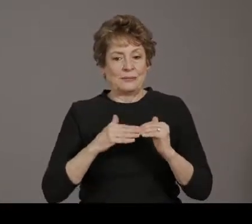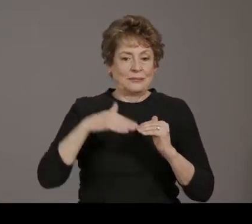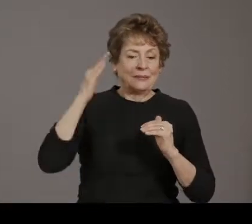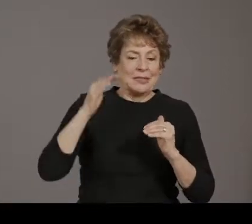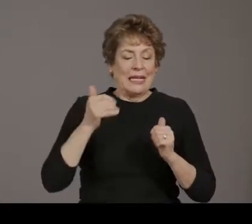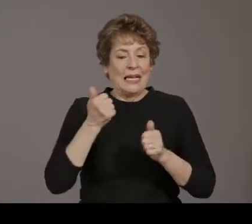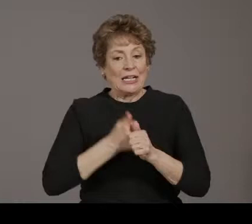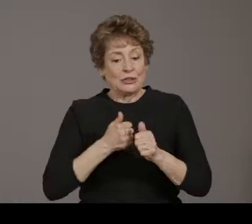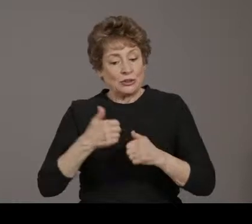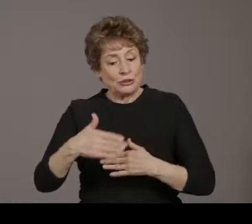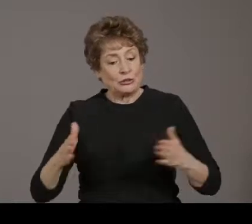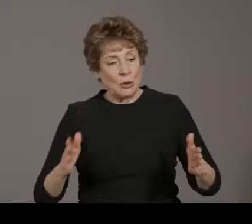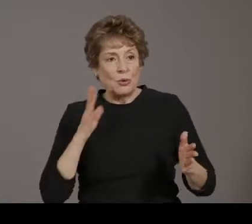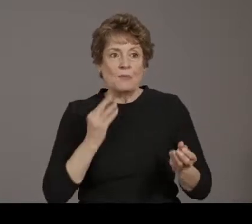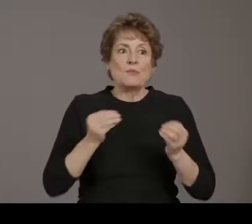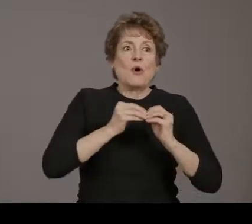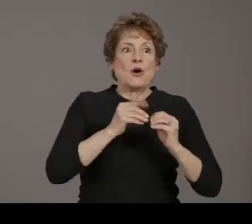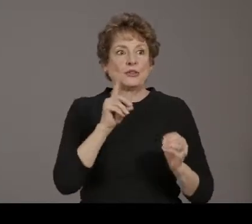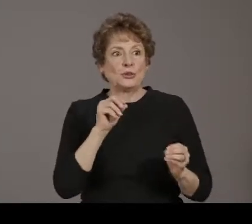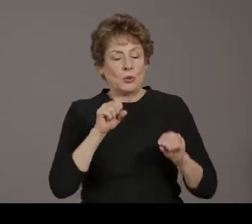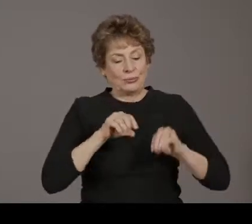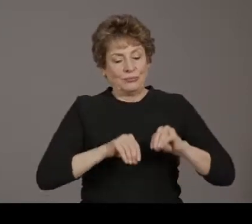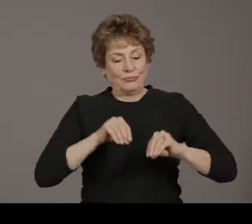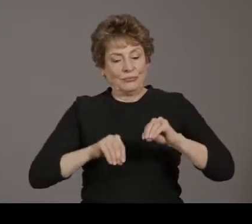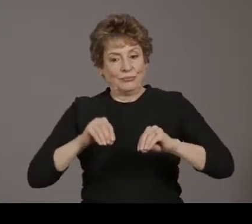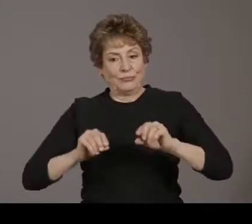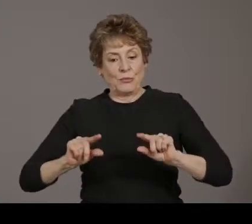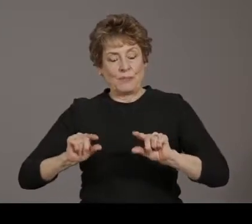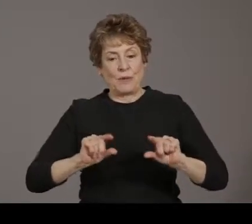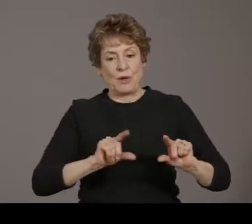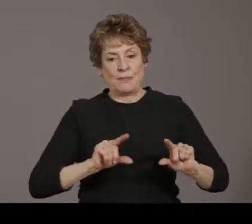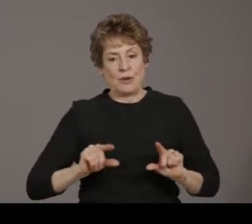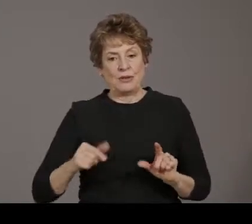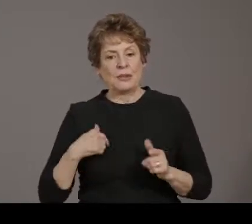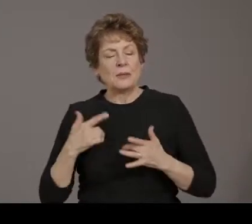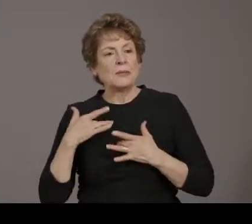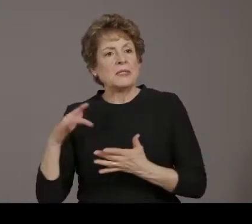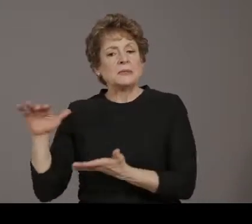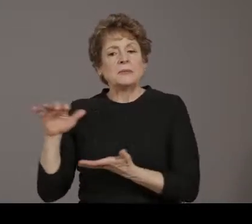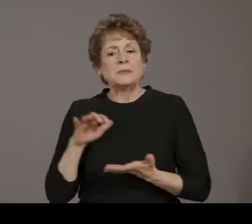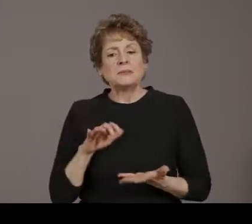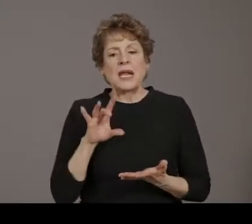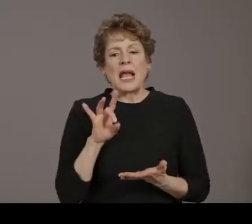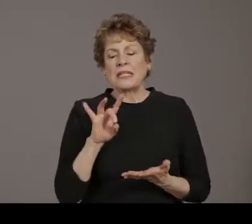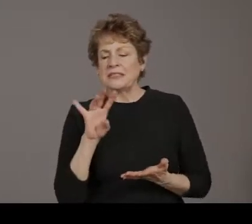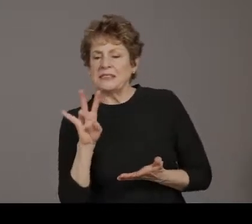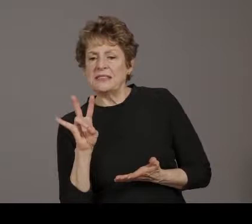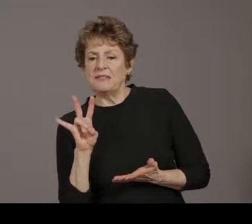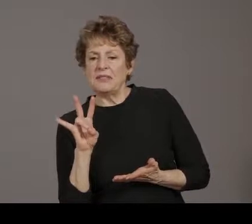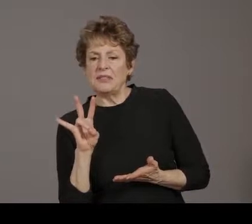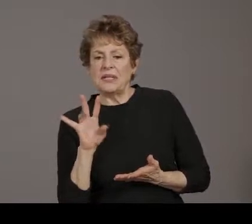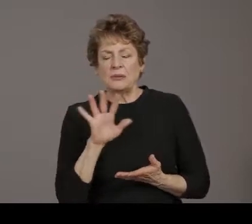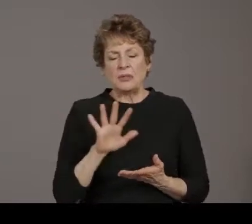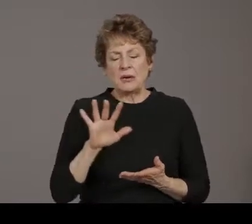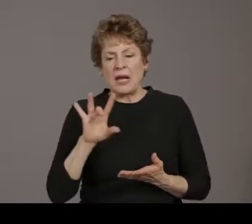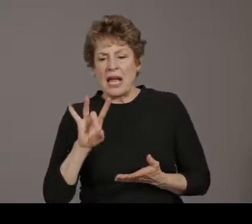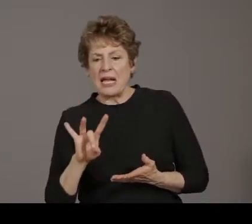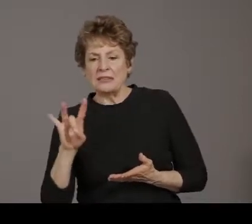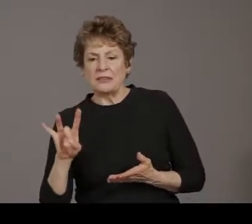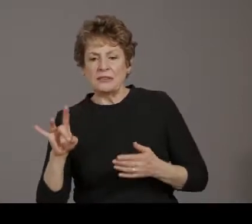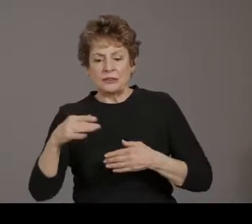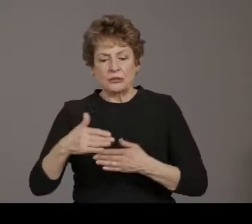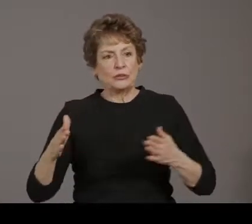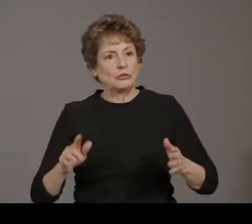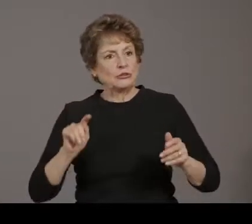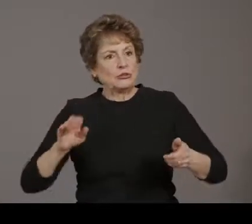before we were getting about 87 to 88 trays. When you move to February 21st, that was actually 103 trays. So we are